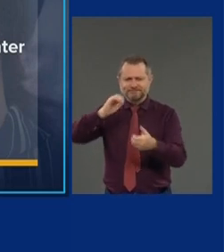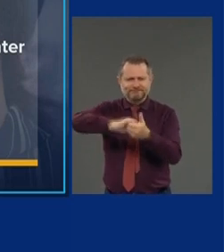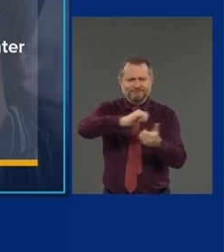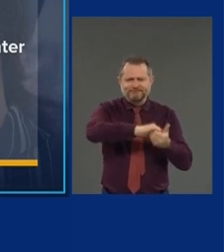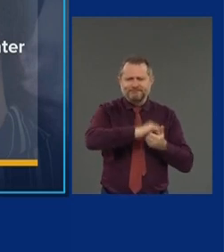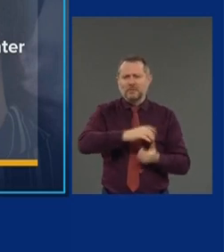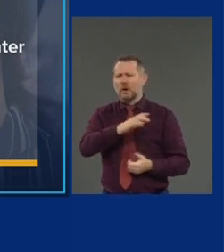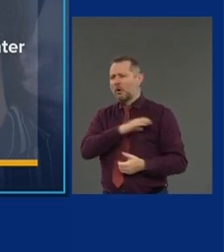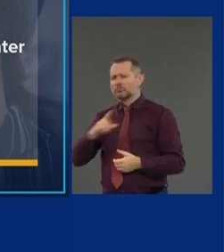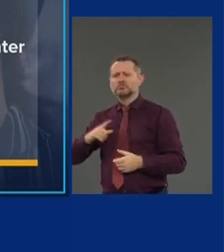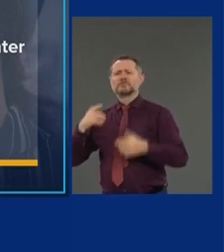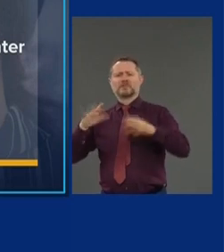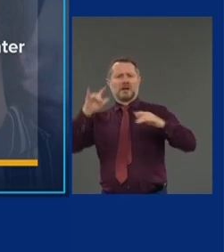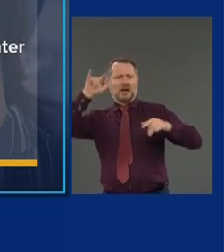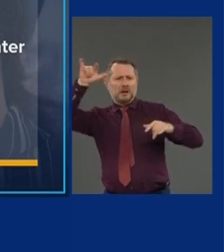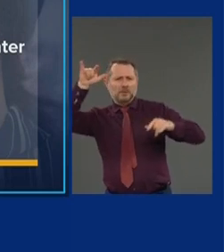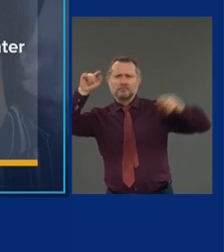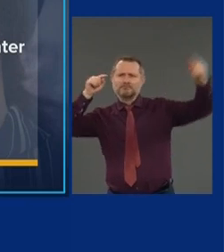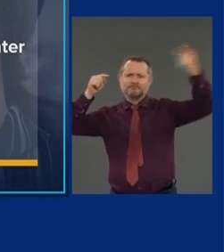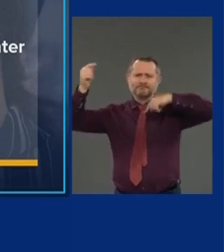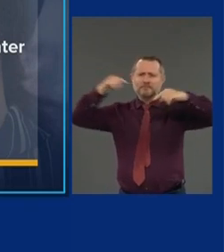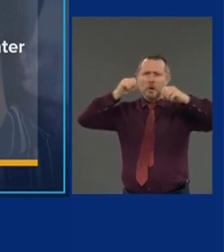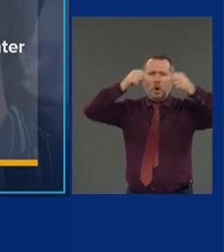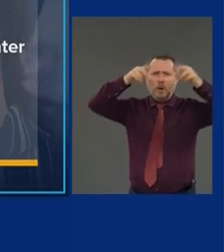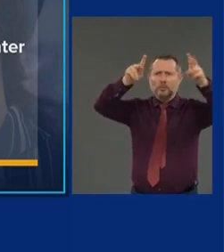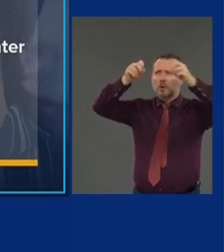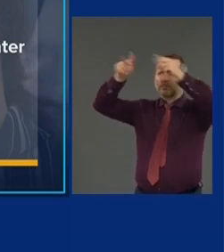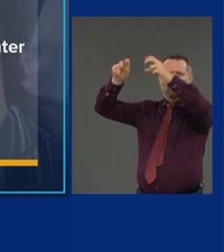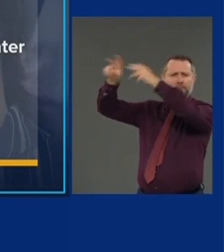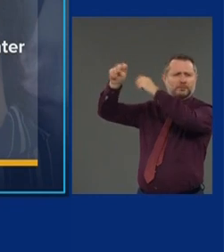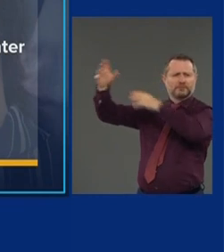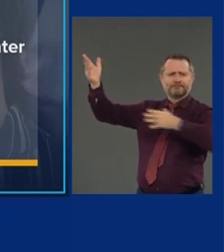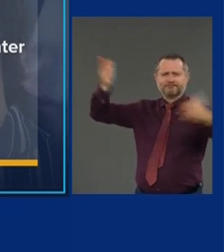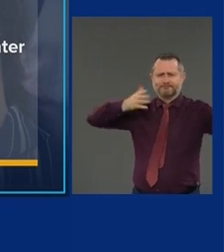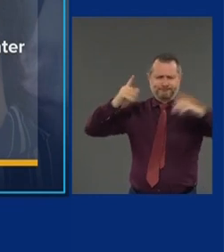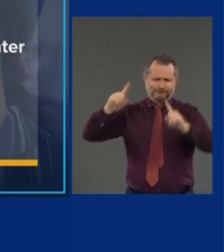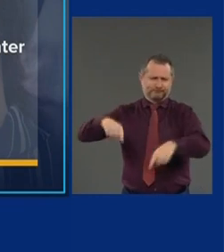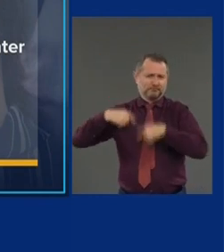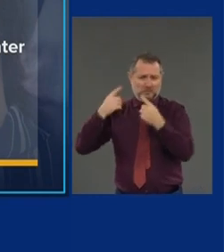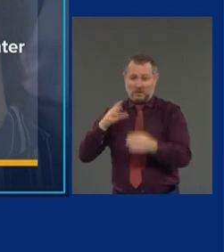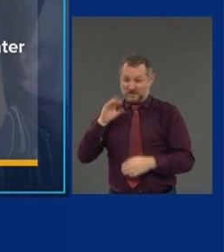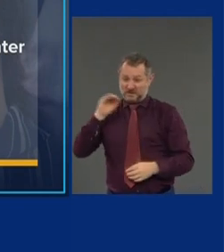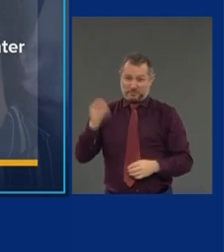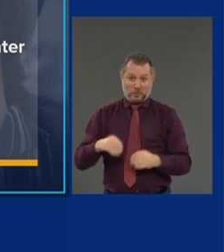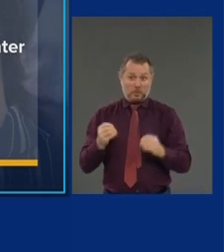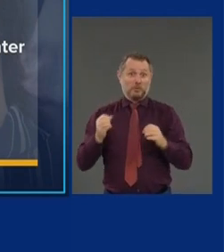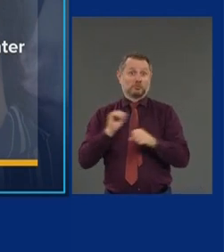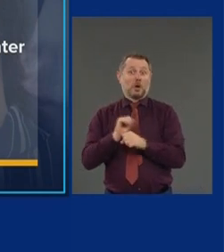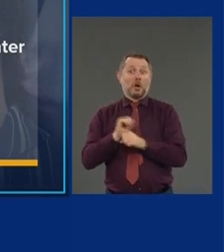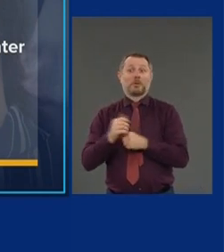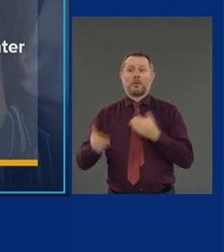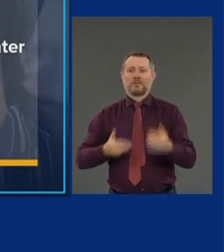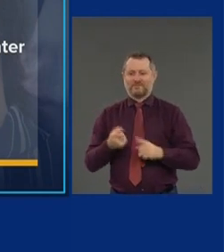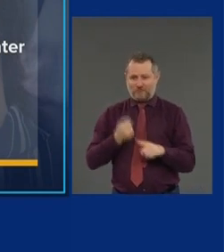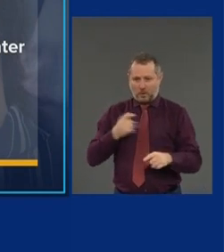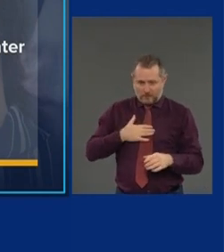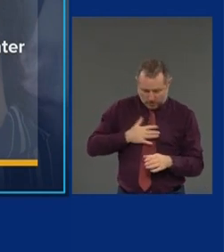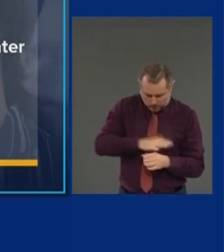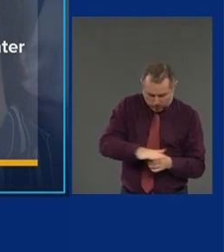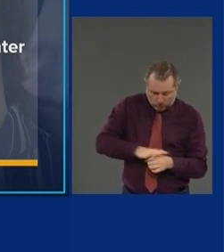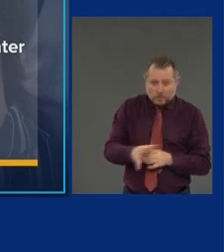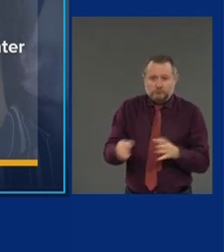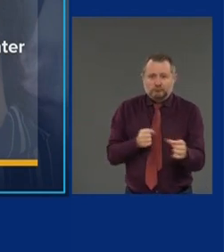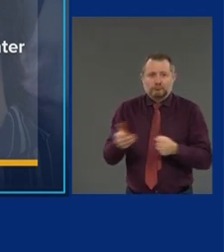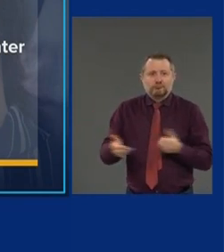To date, more than half of the new hires for airport jobs have come from the community. Today's